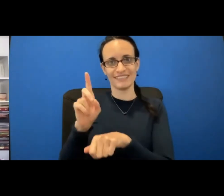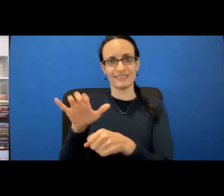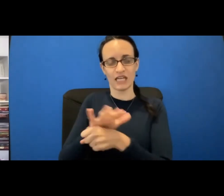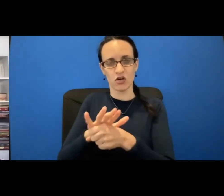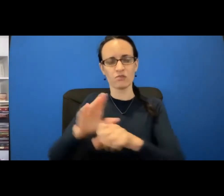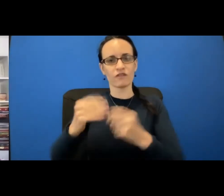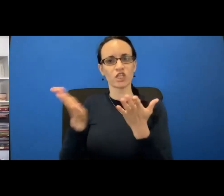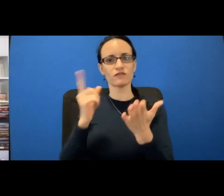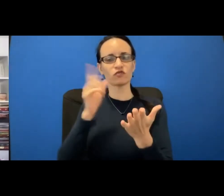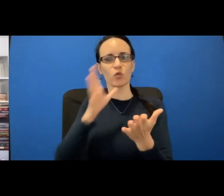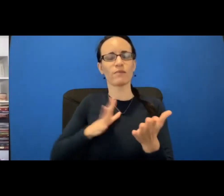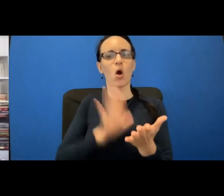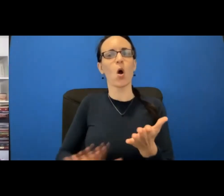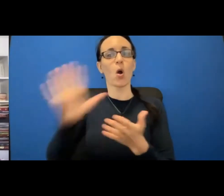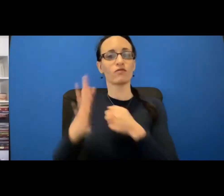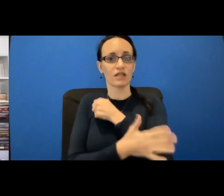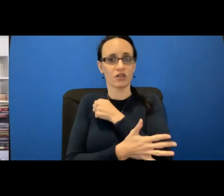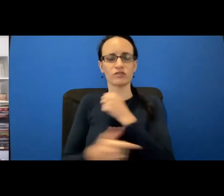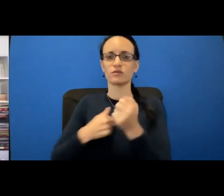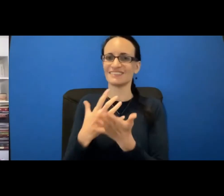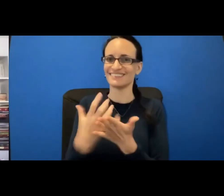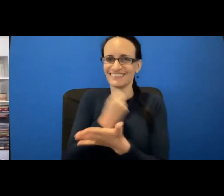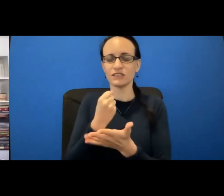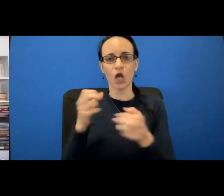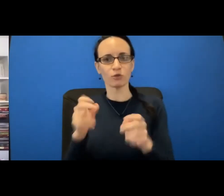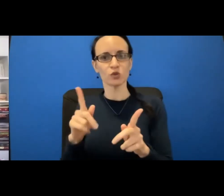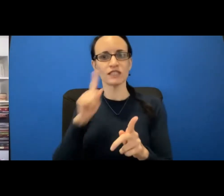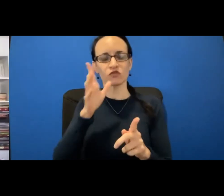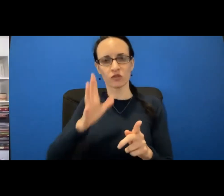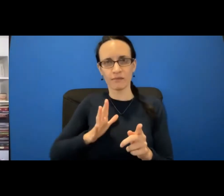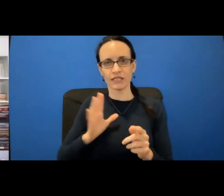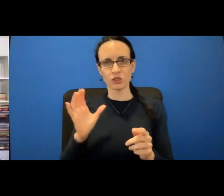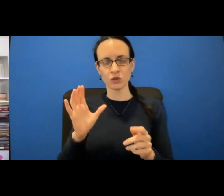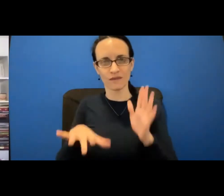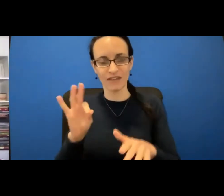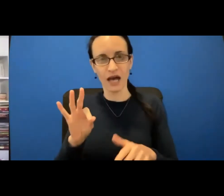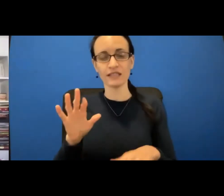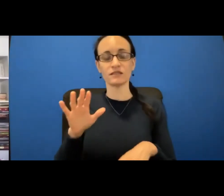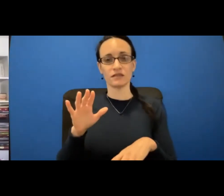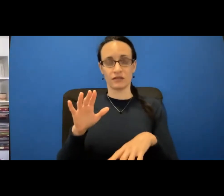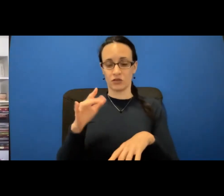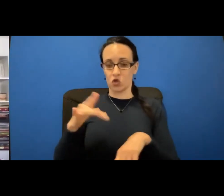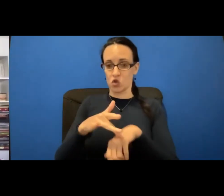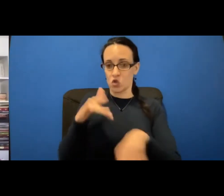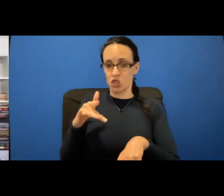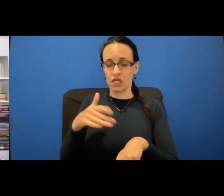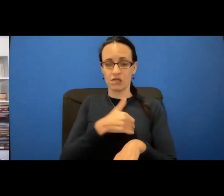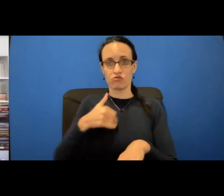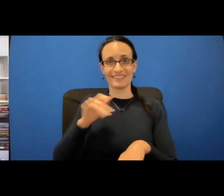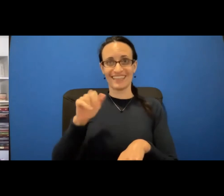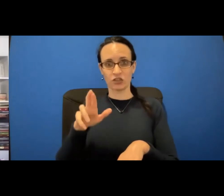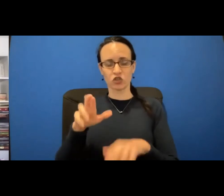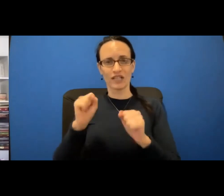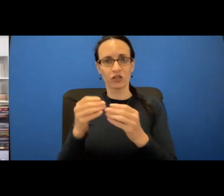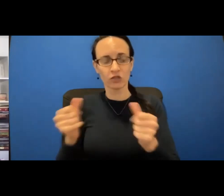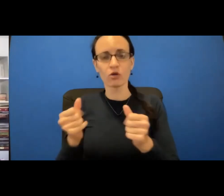country Brehm maximizes women's chances of finding early curable breast cancer Through education, access, and advocacy